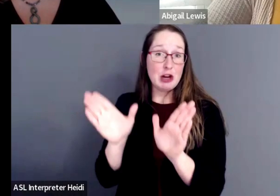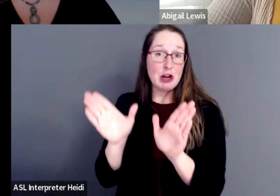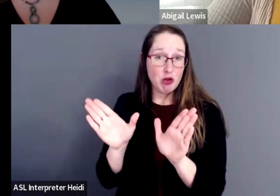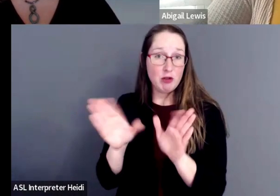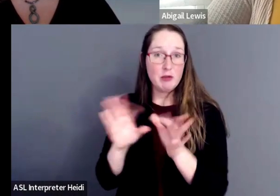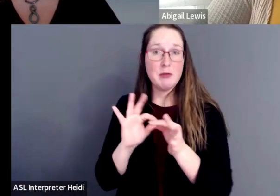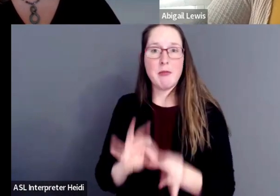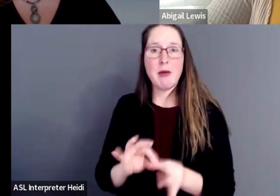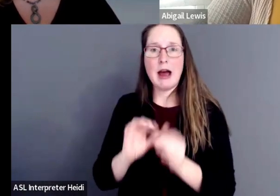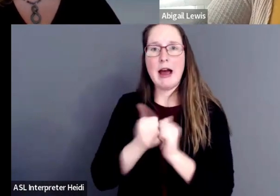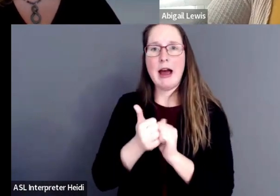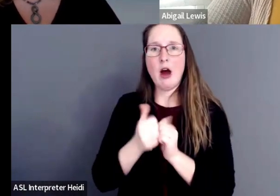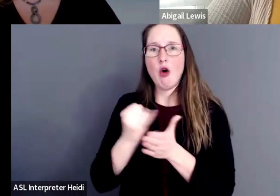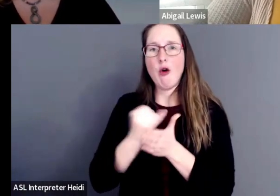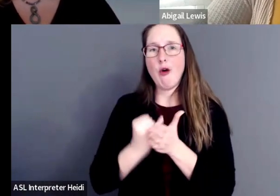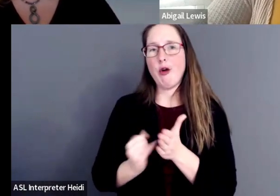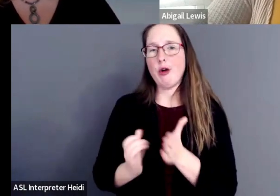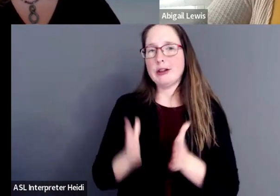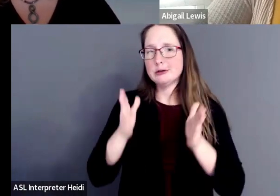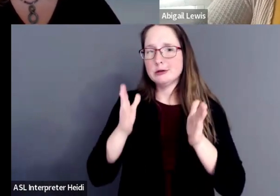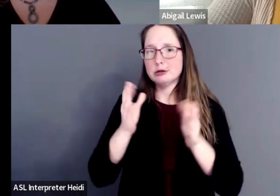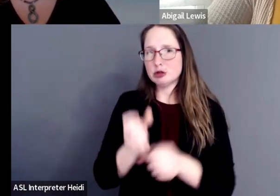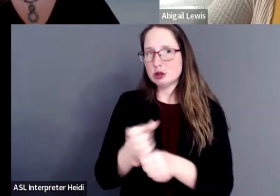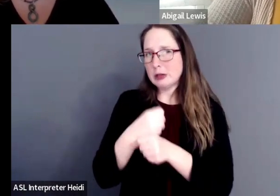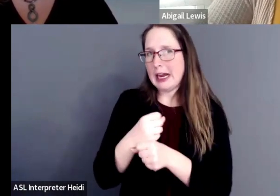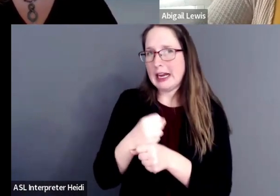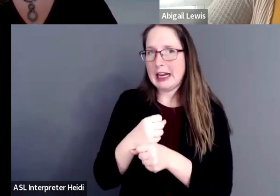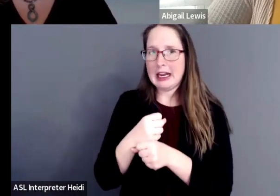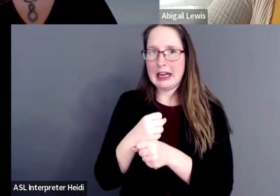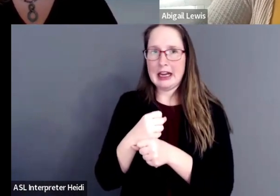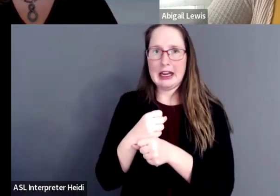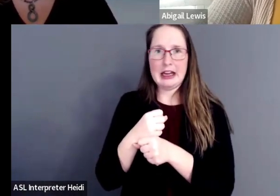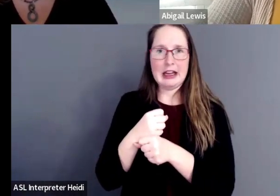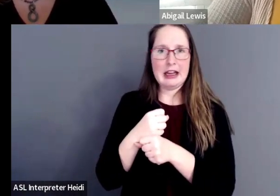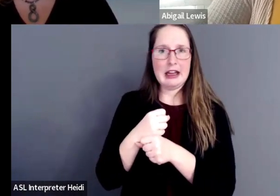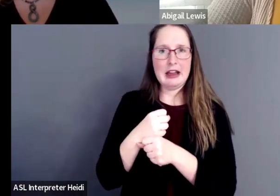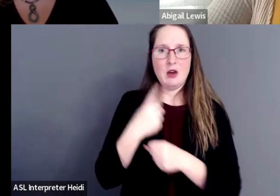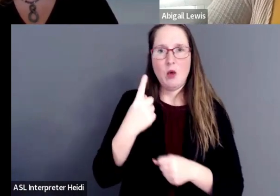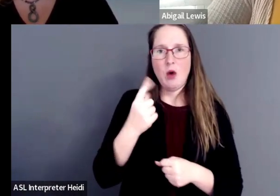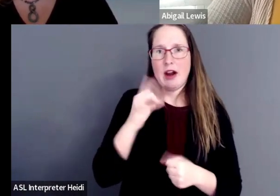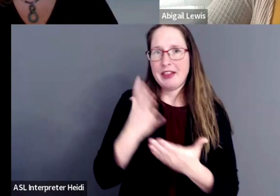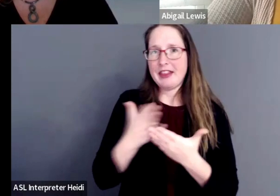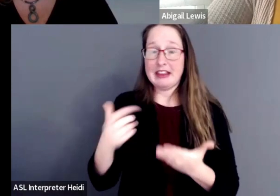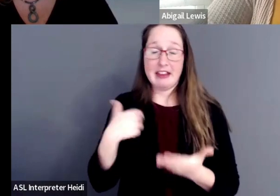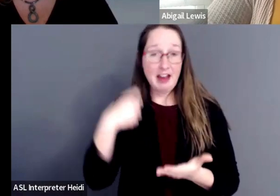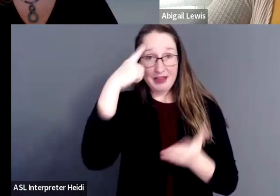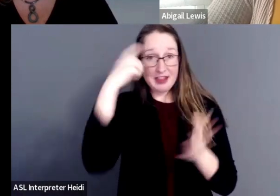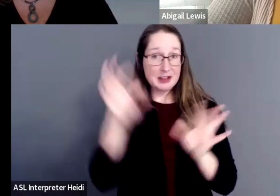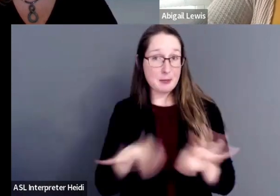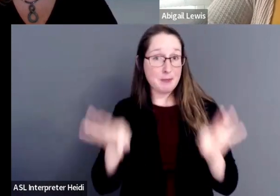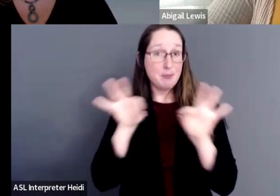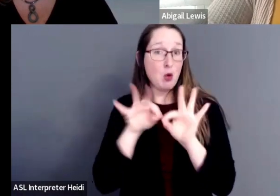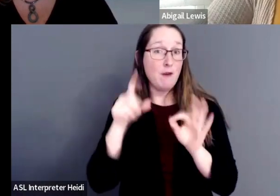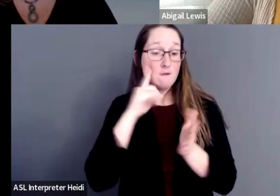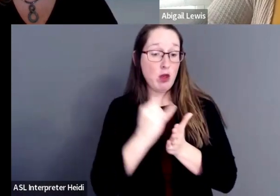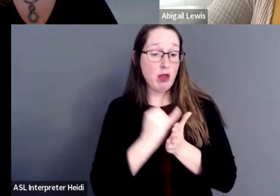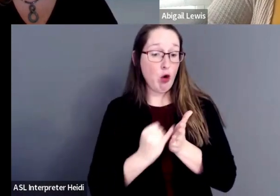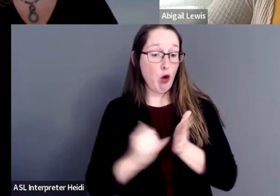create, one of the things that I think is important for the artist is to